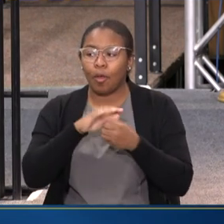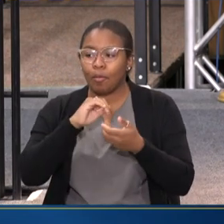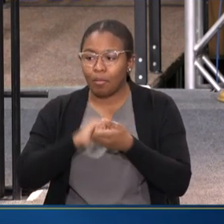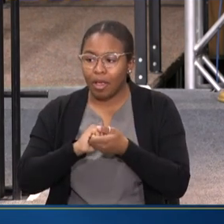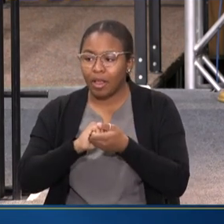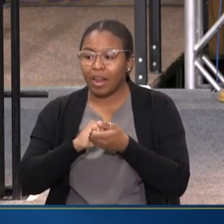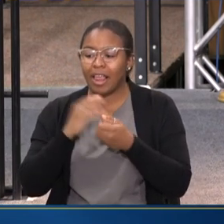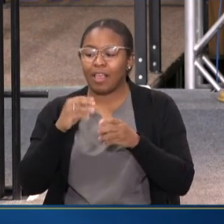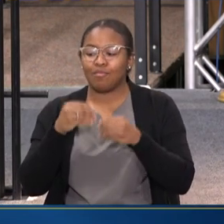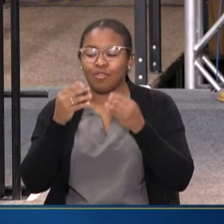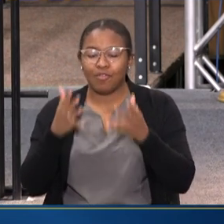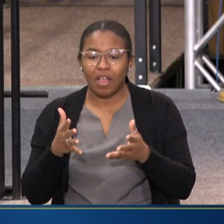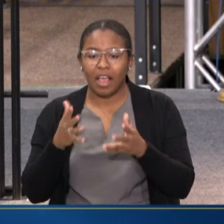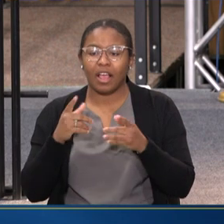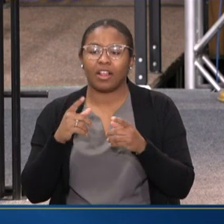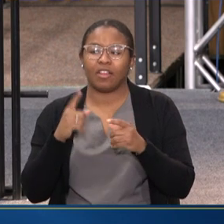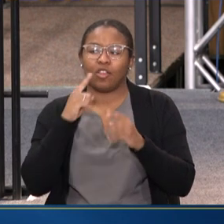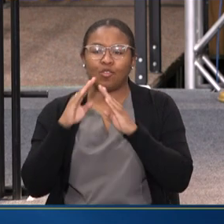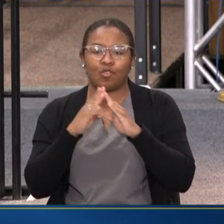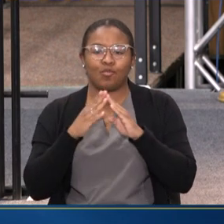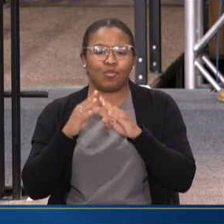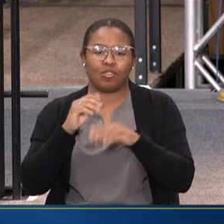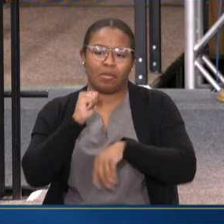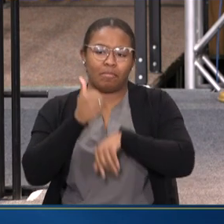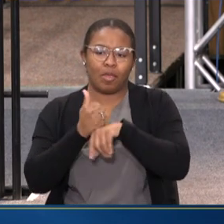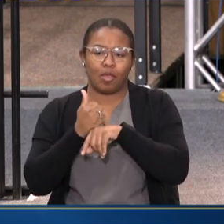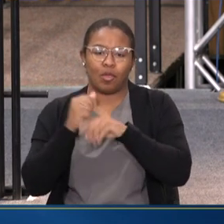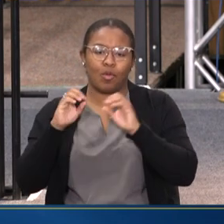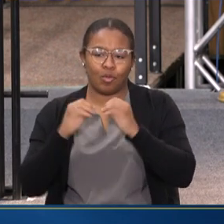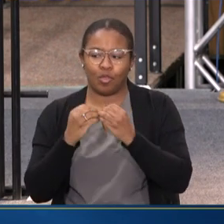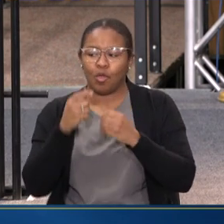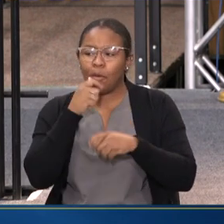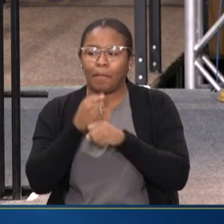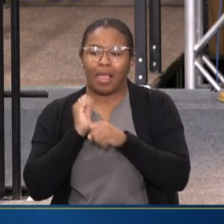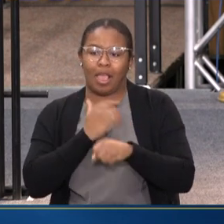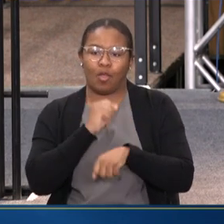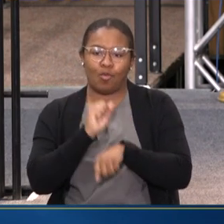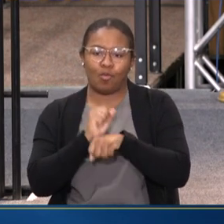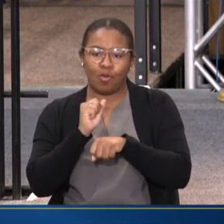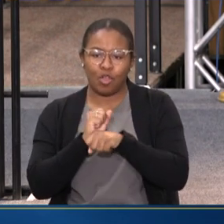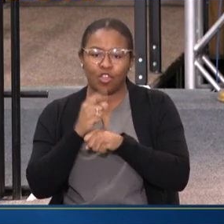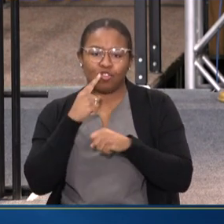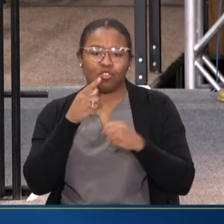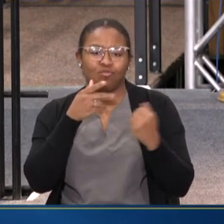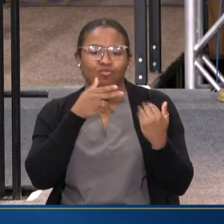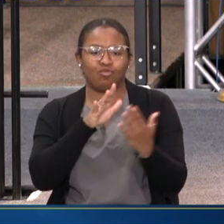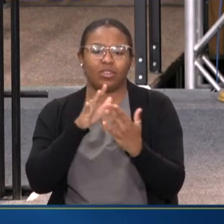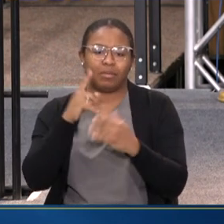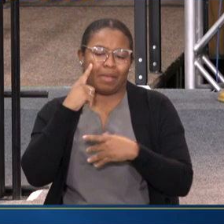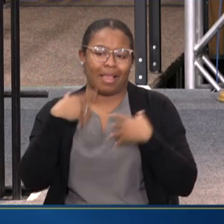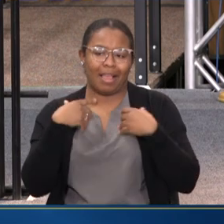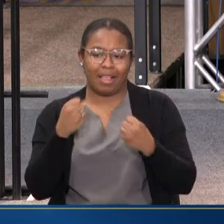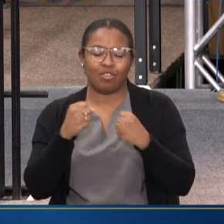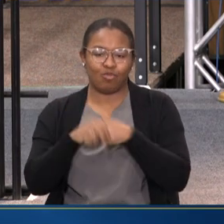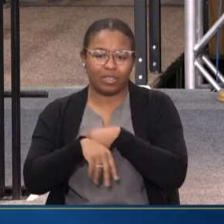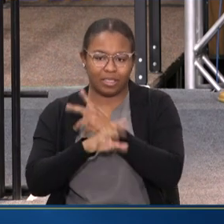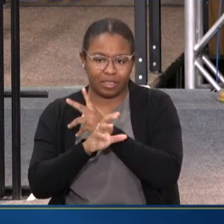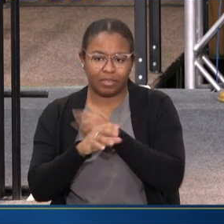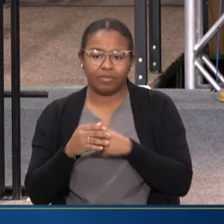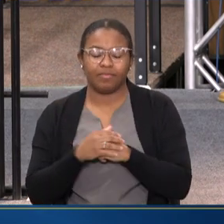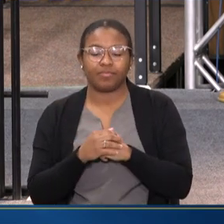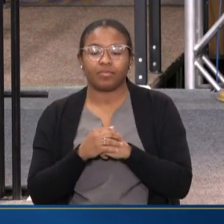providers, and the community-based organizations who together make all of our work to address the nation's mental health crisis possible.